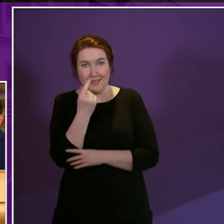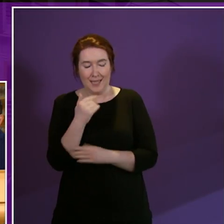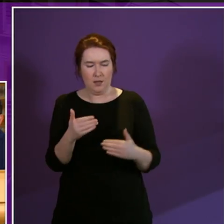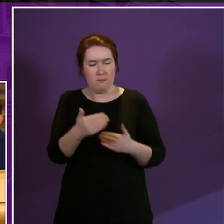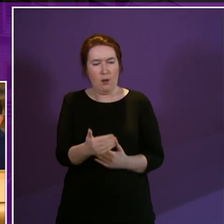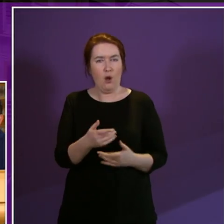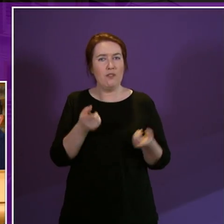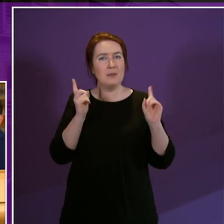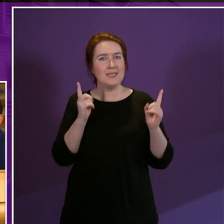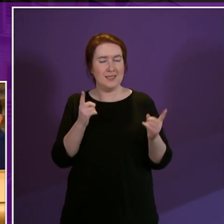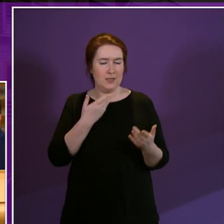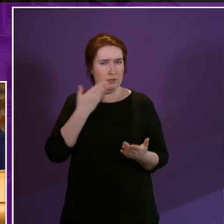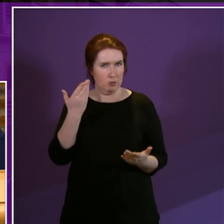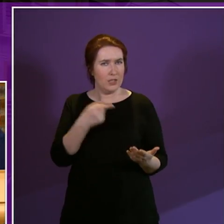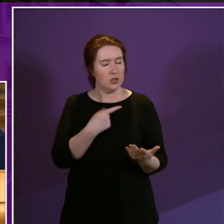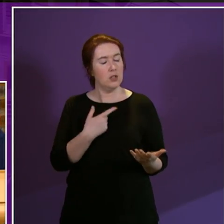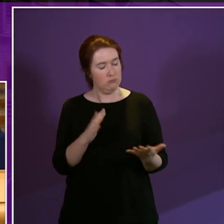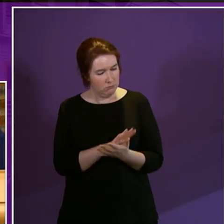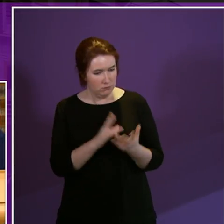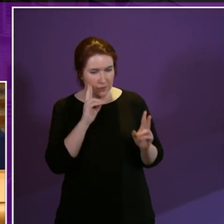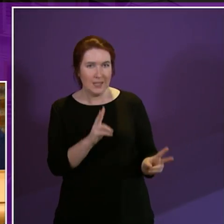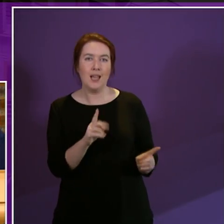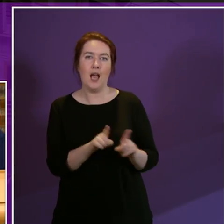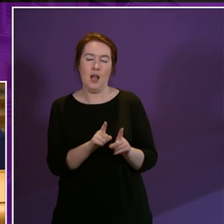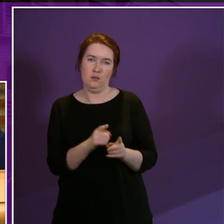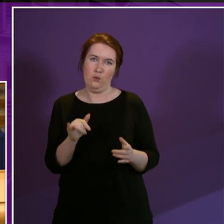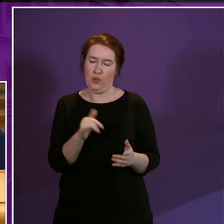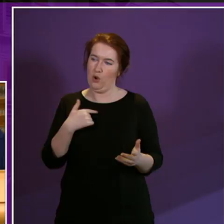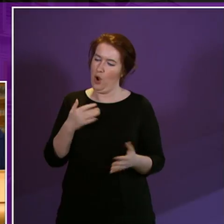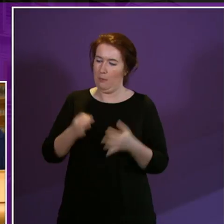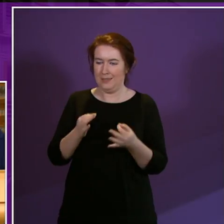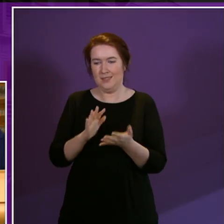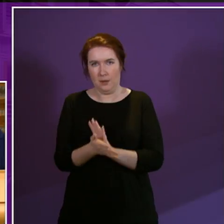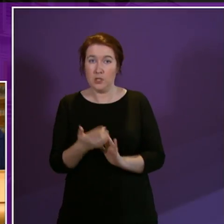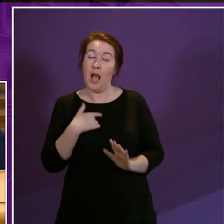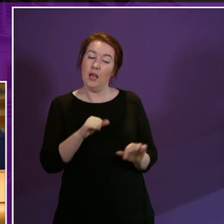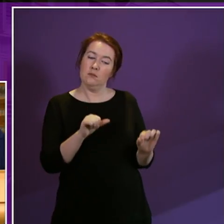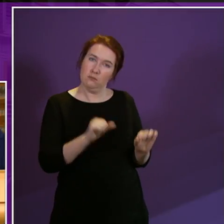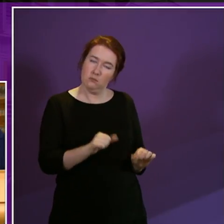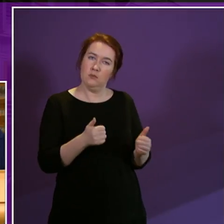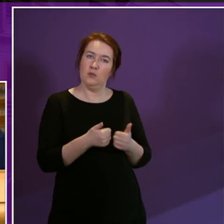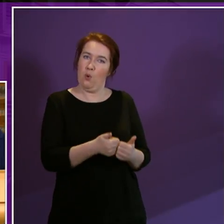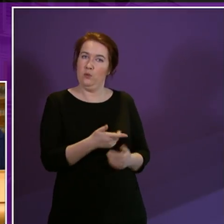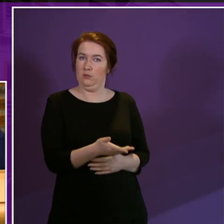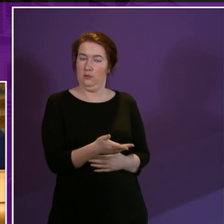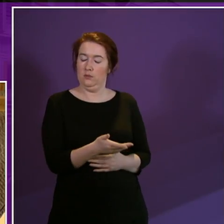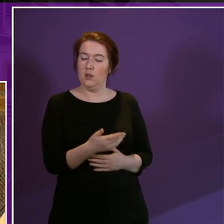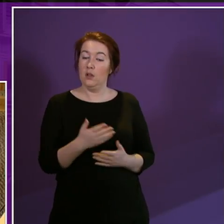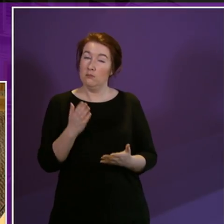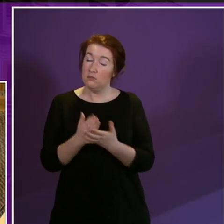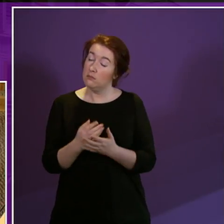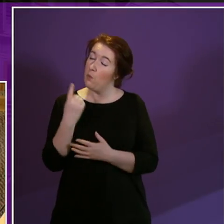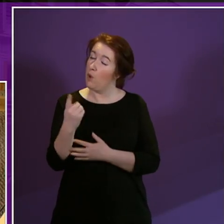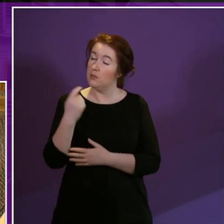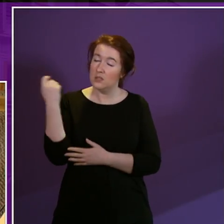the Minister's speech that I particularly welcome and, if I may, without doing either of our political careers damage, endorse. It is one of the great success